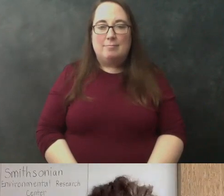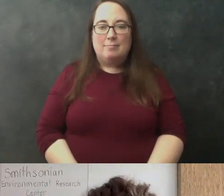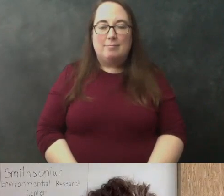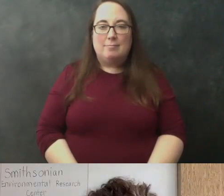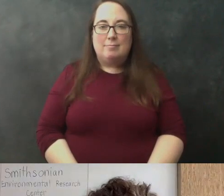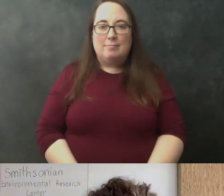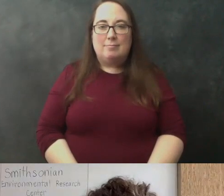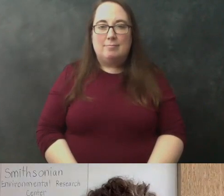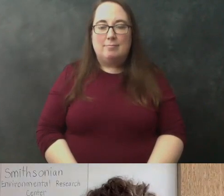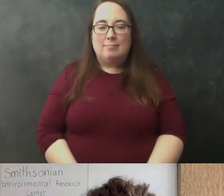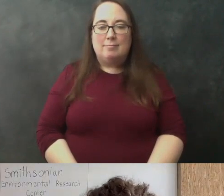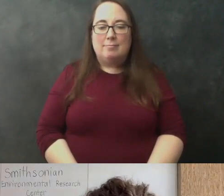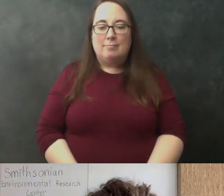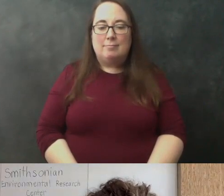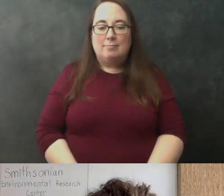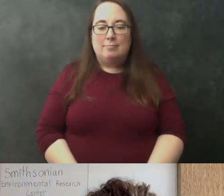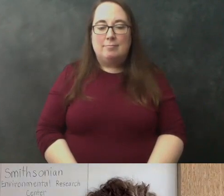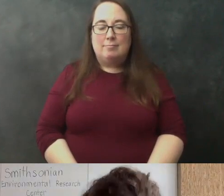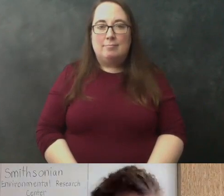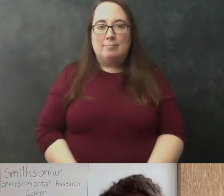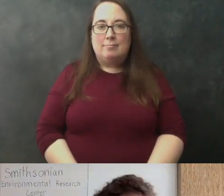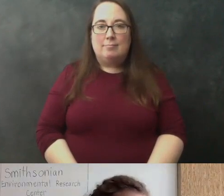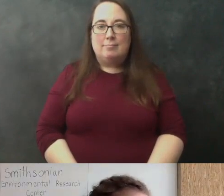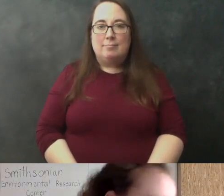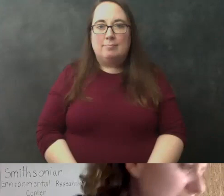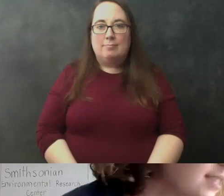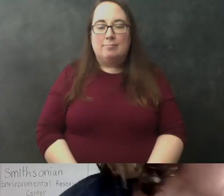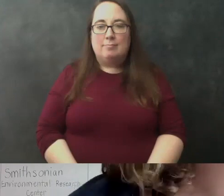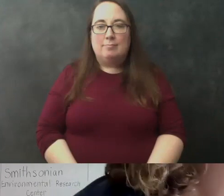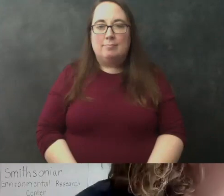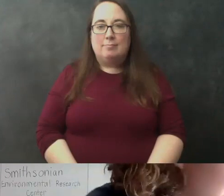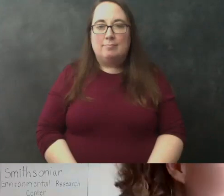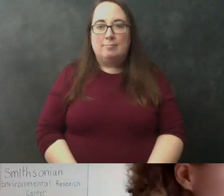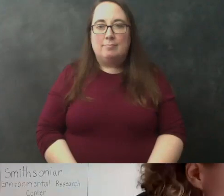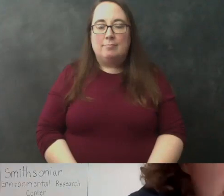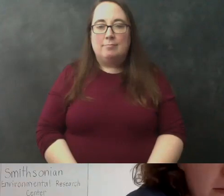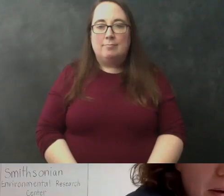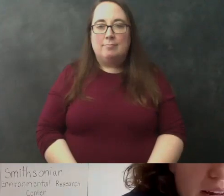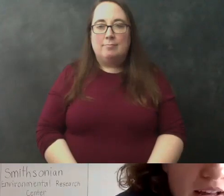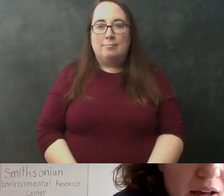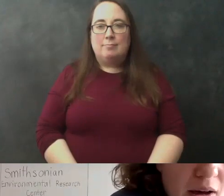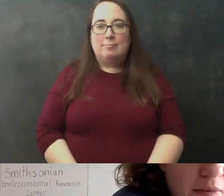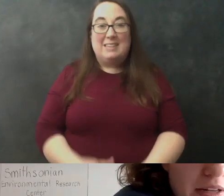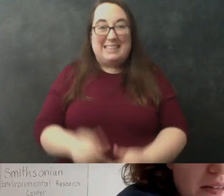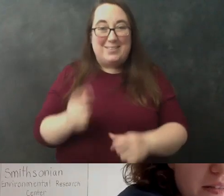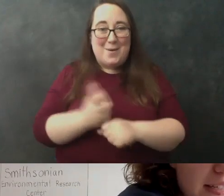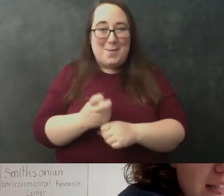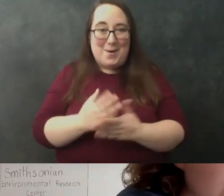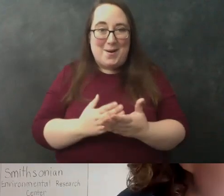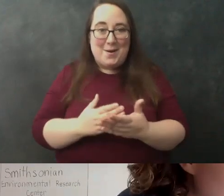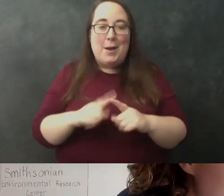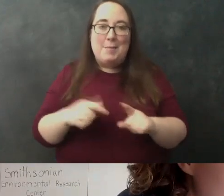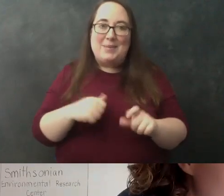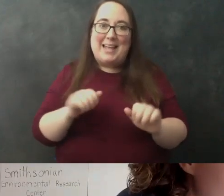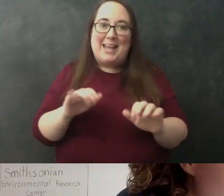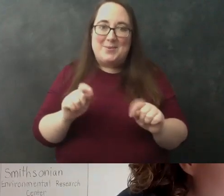let's do the next step which is okay this is like the i think this is this is the tricky part but we can all do this